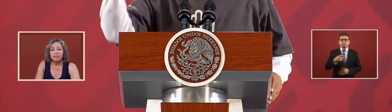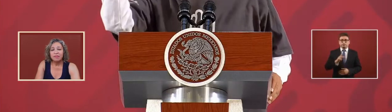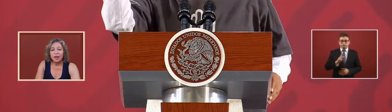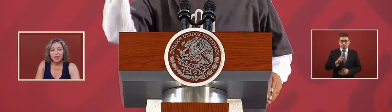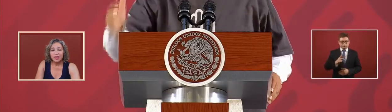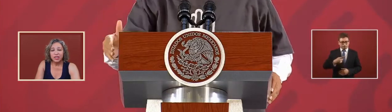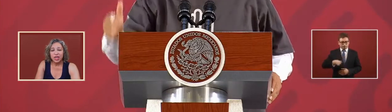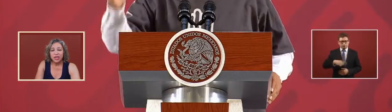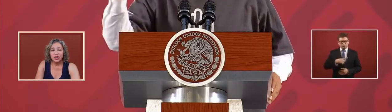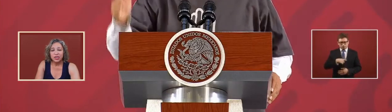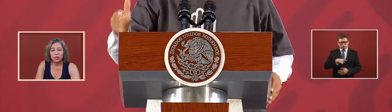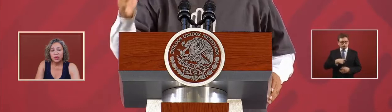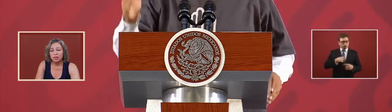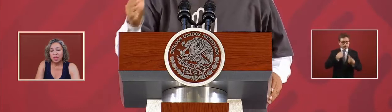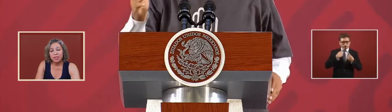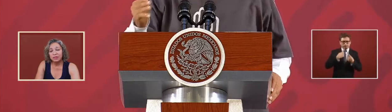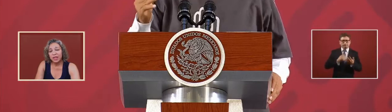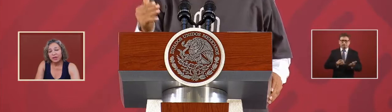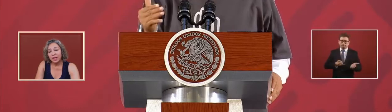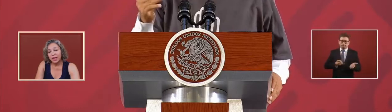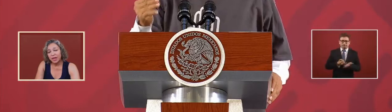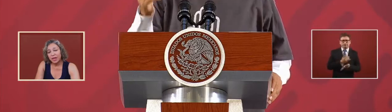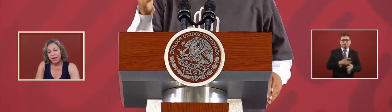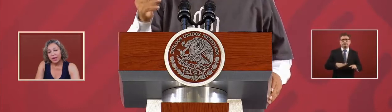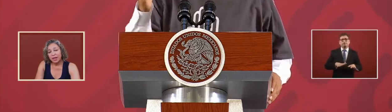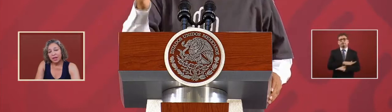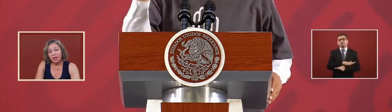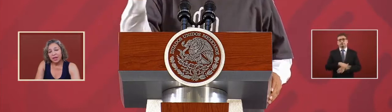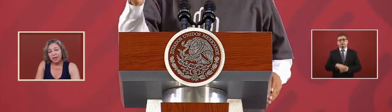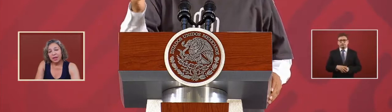they defined the change with lots of clarity